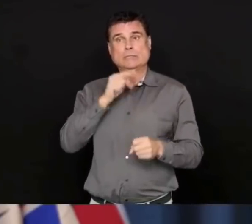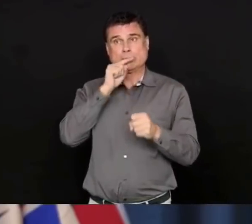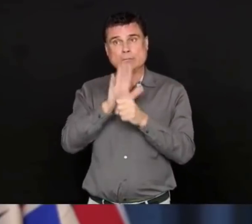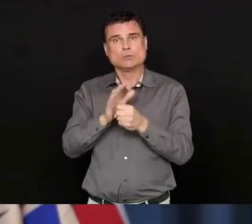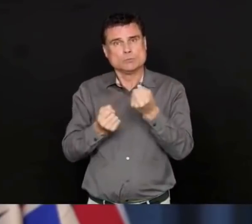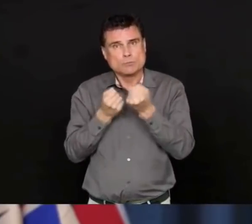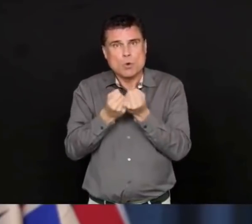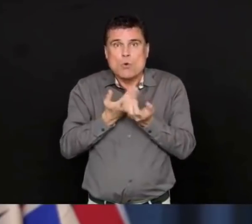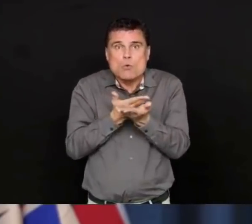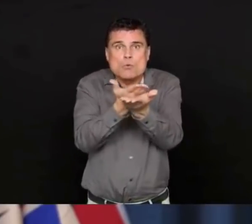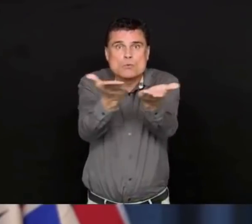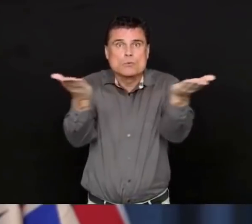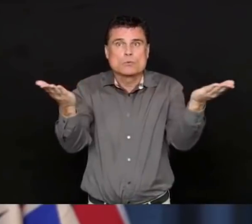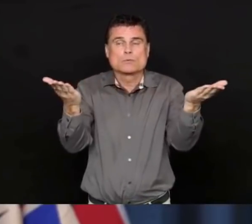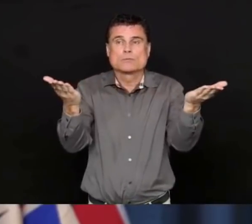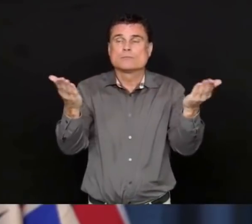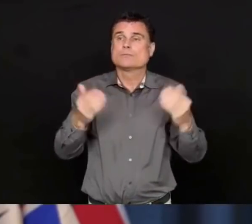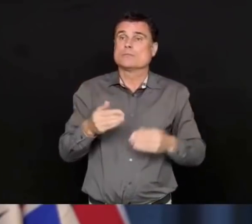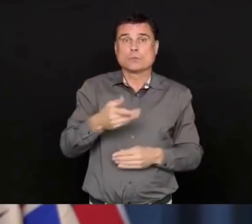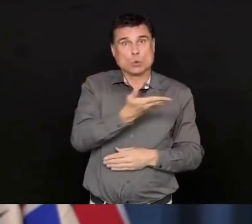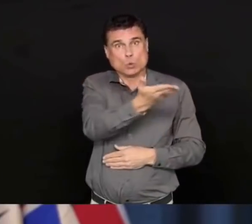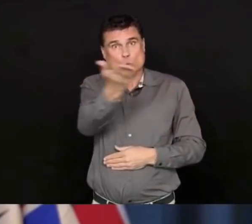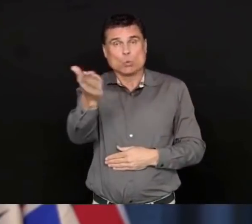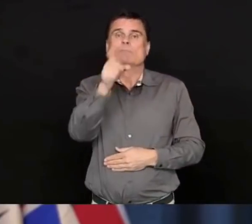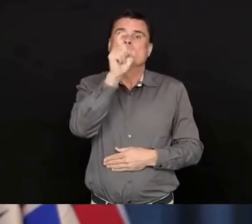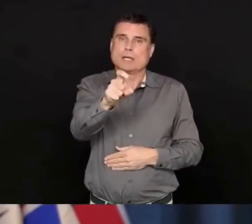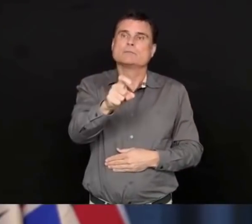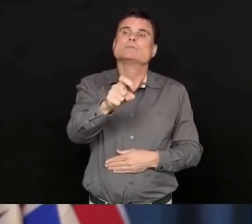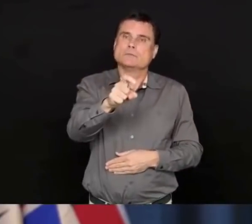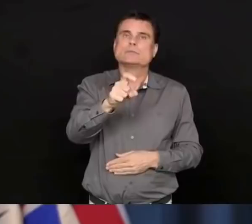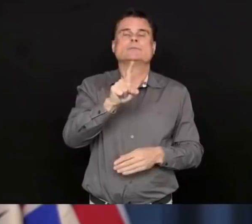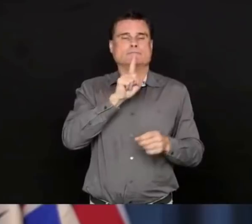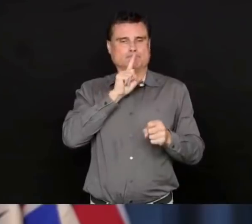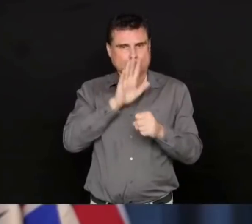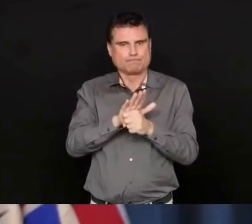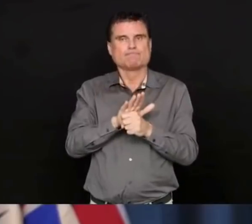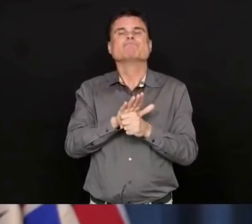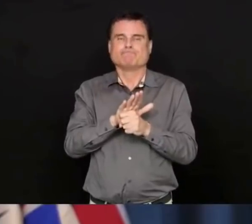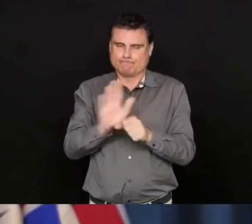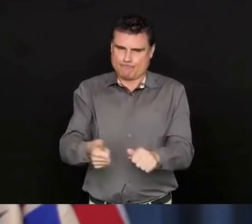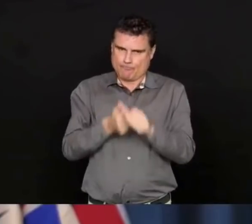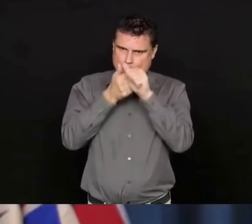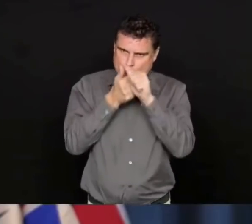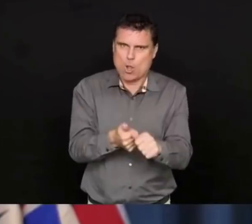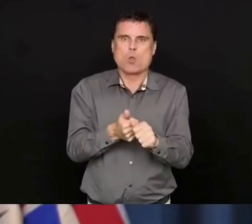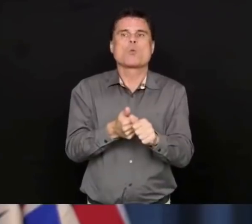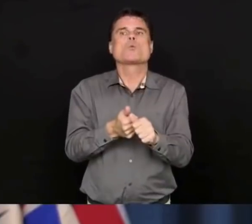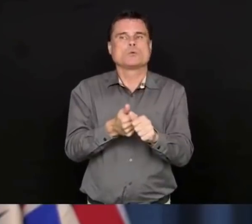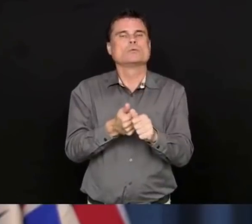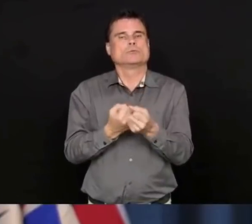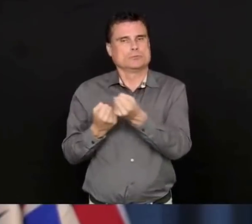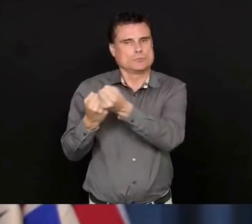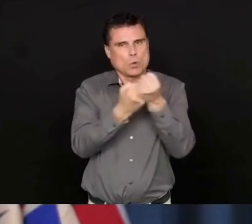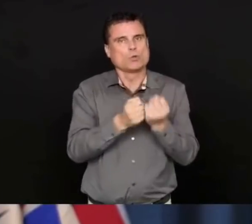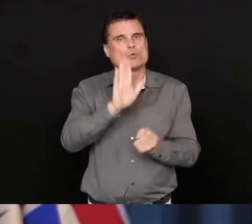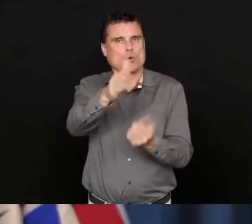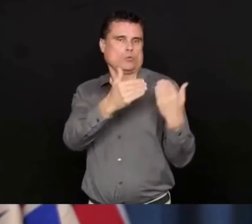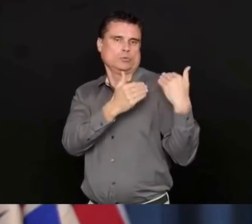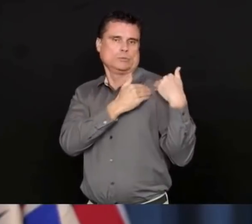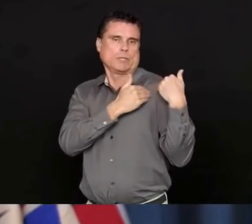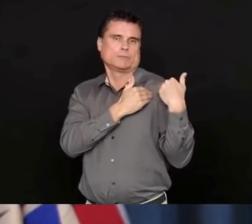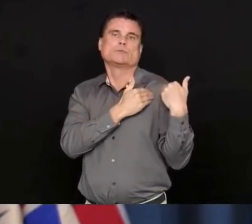continue as well to focus on everything possible to break those chains of transmission in our communities across British Columbia.